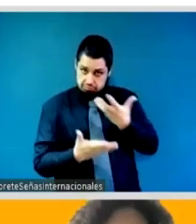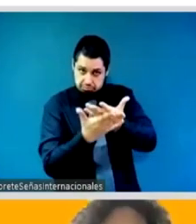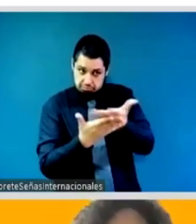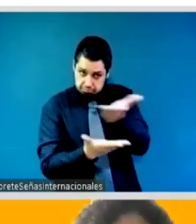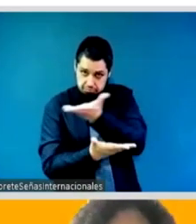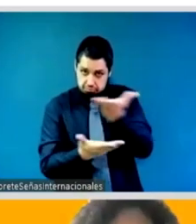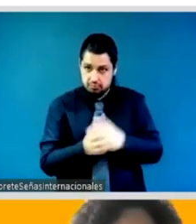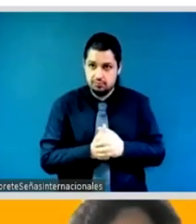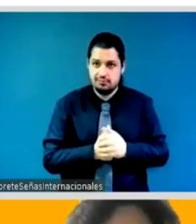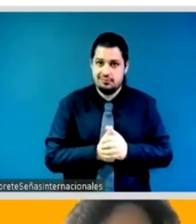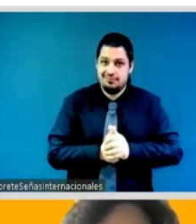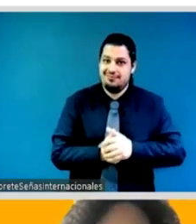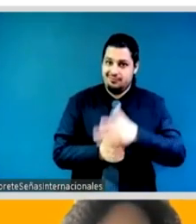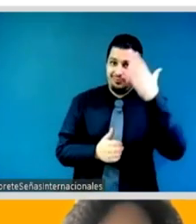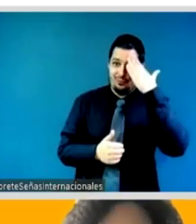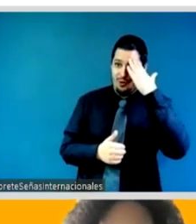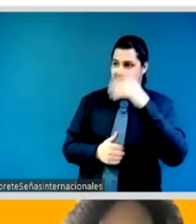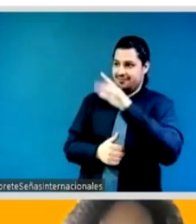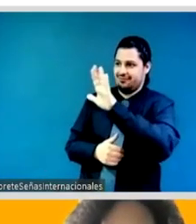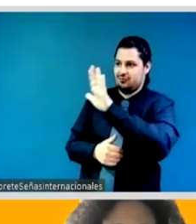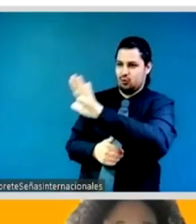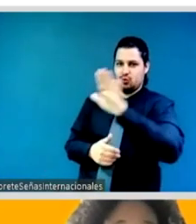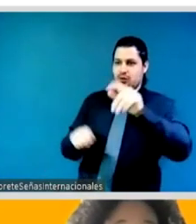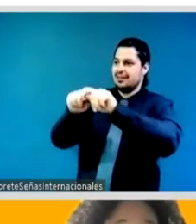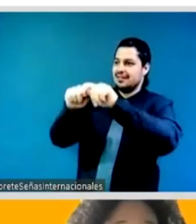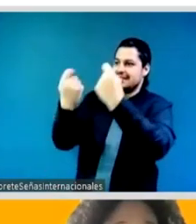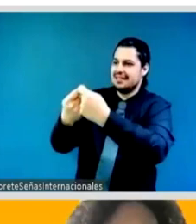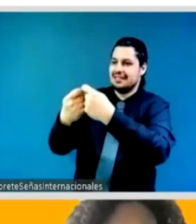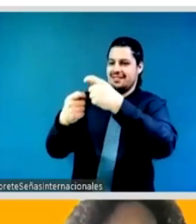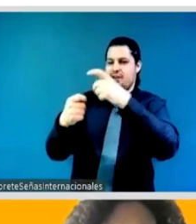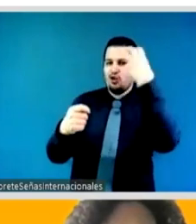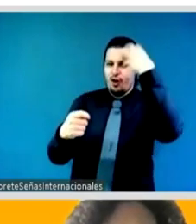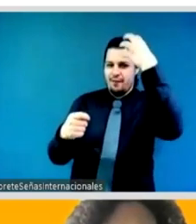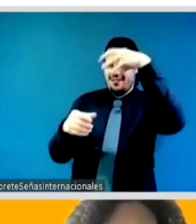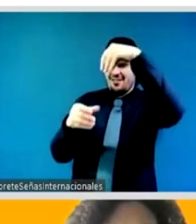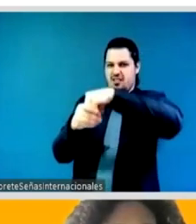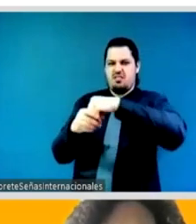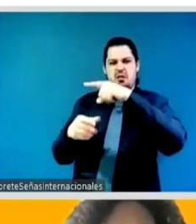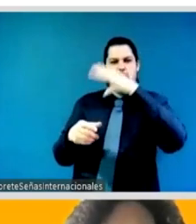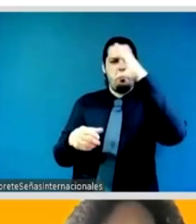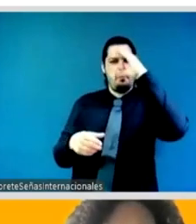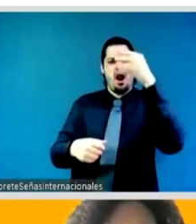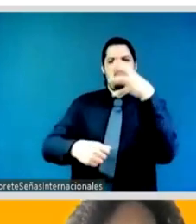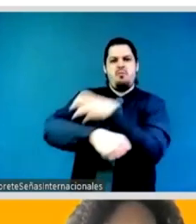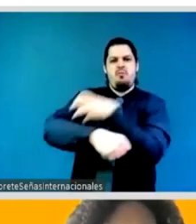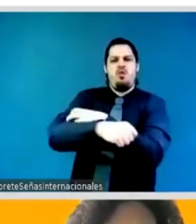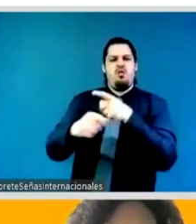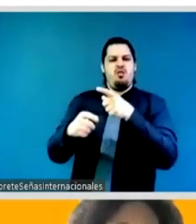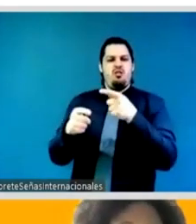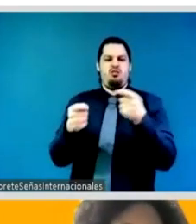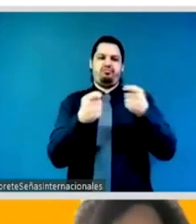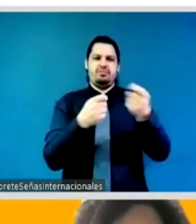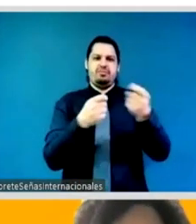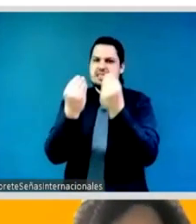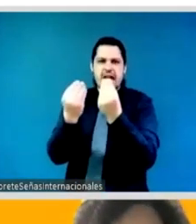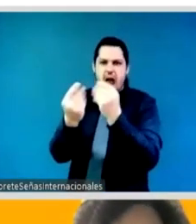then large so over to you all for your closing remarks and thank you very much